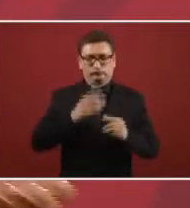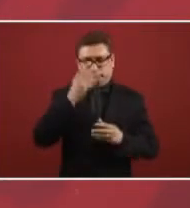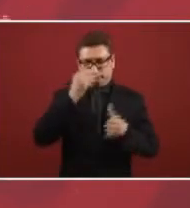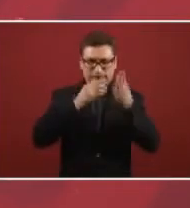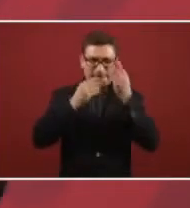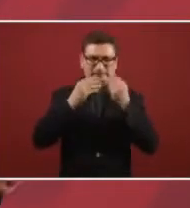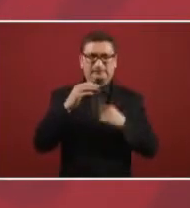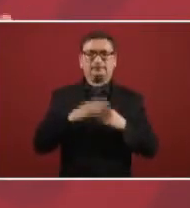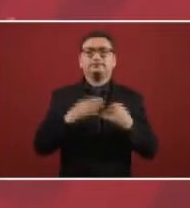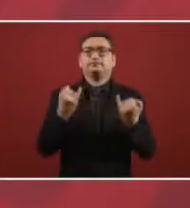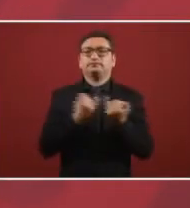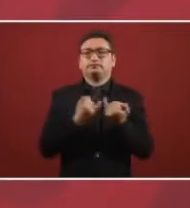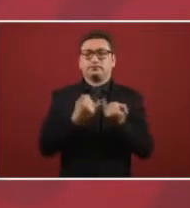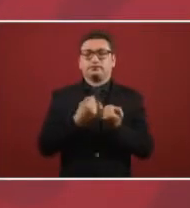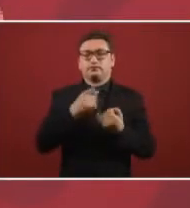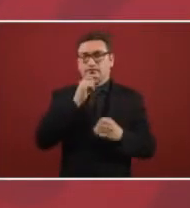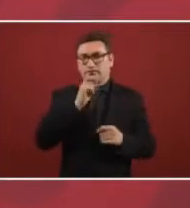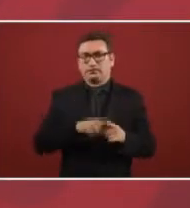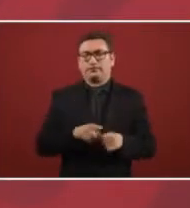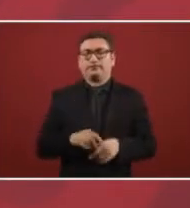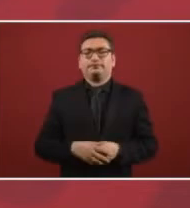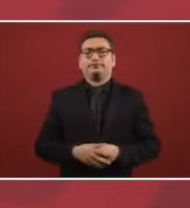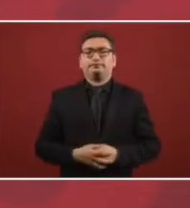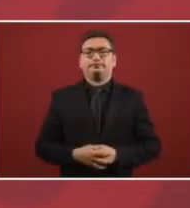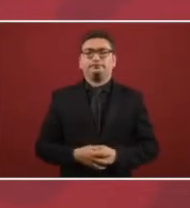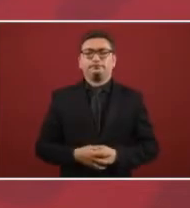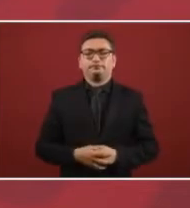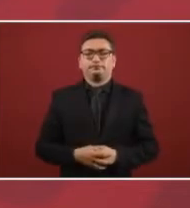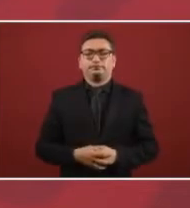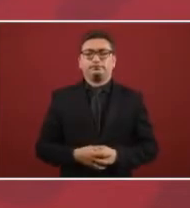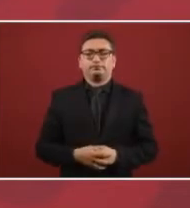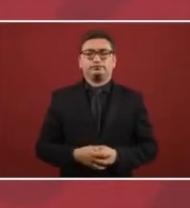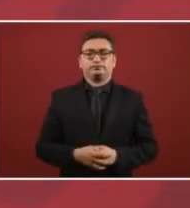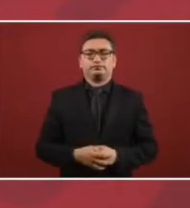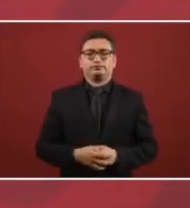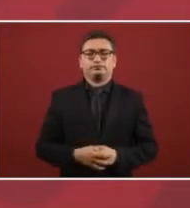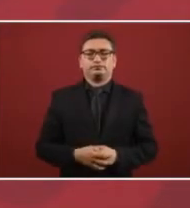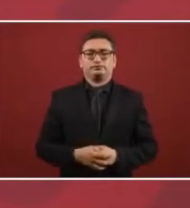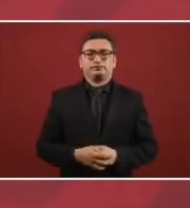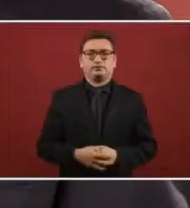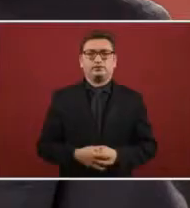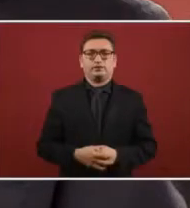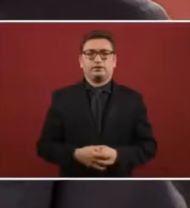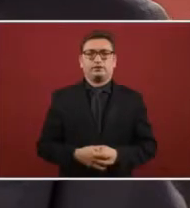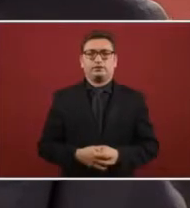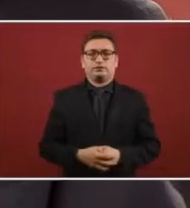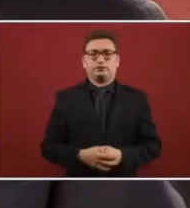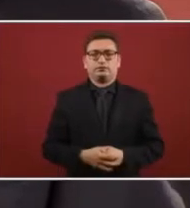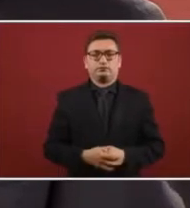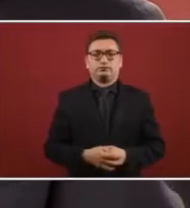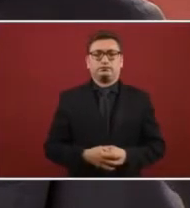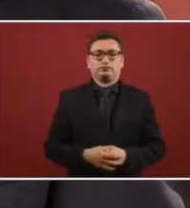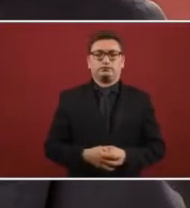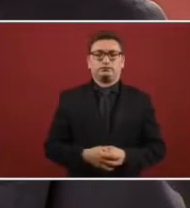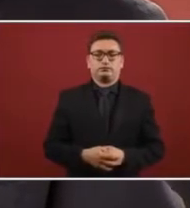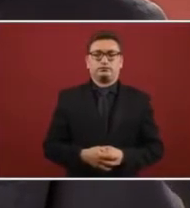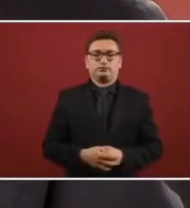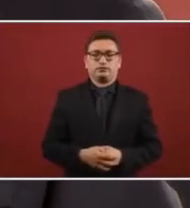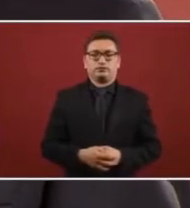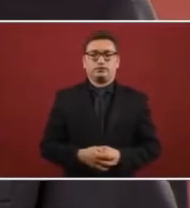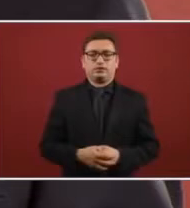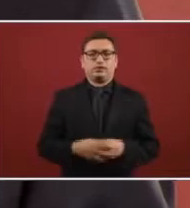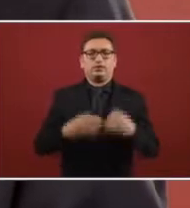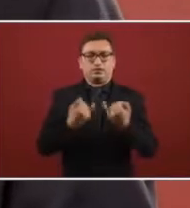And at the same time, it's the base that sustains this whole